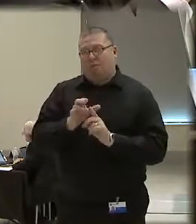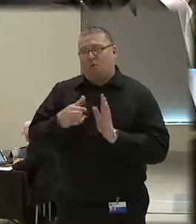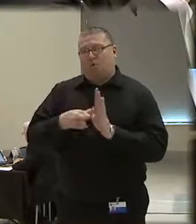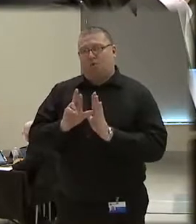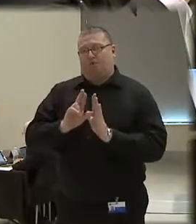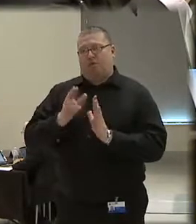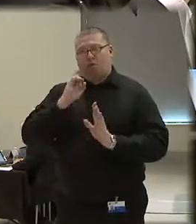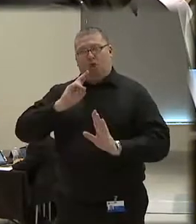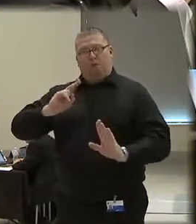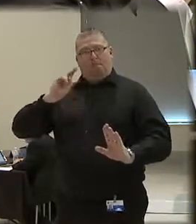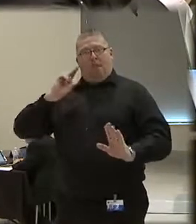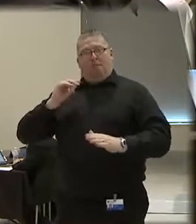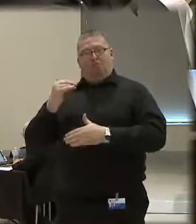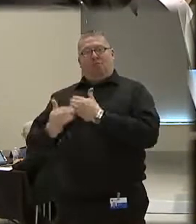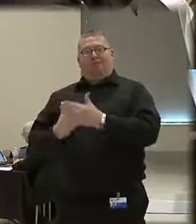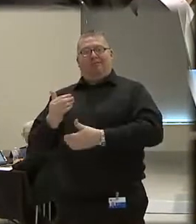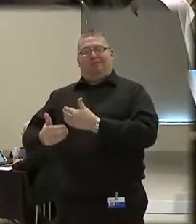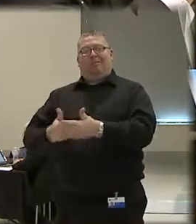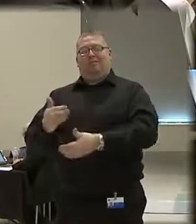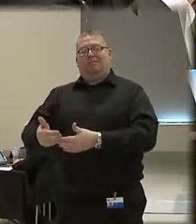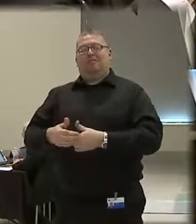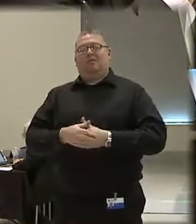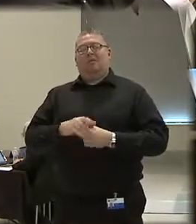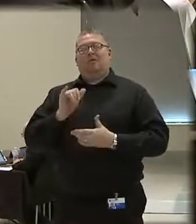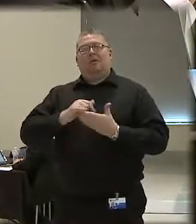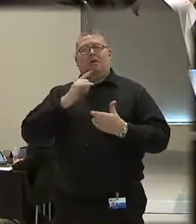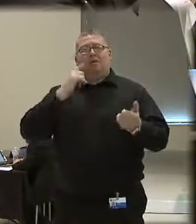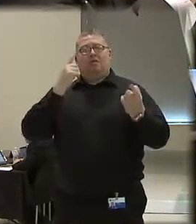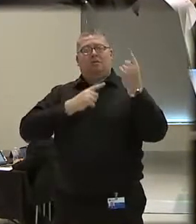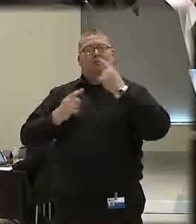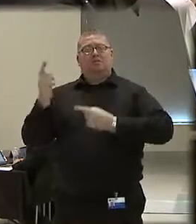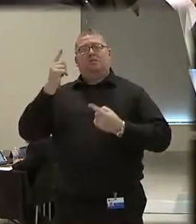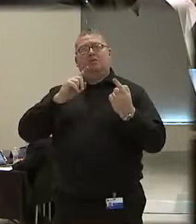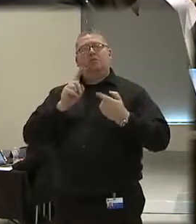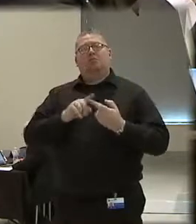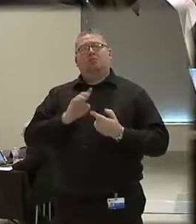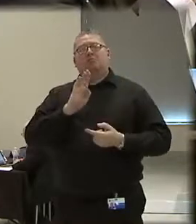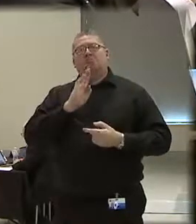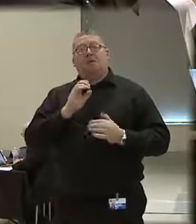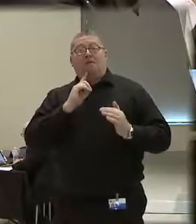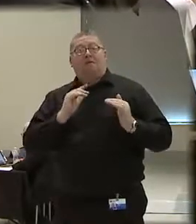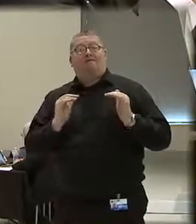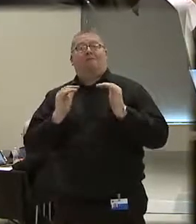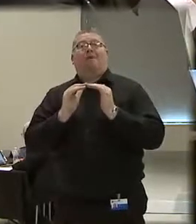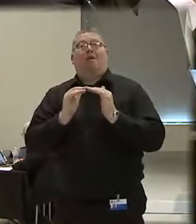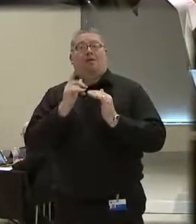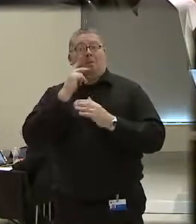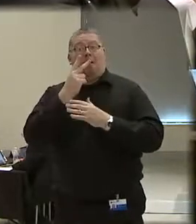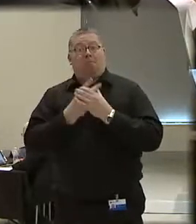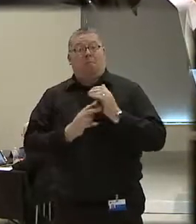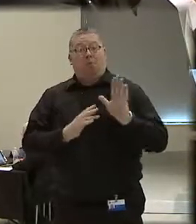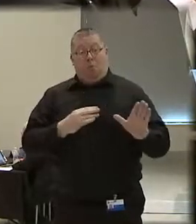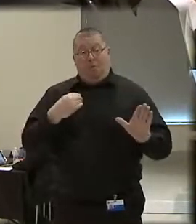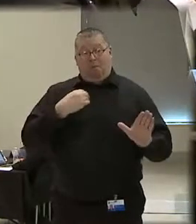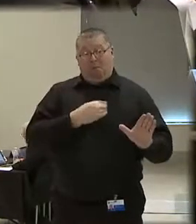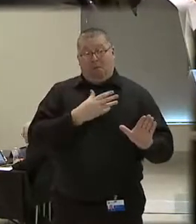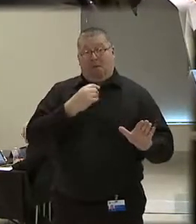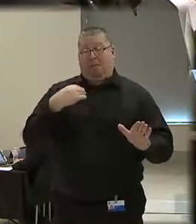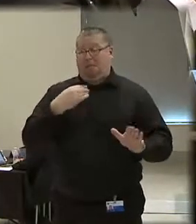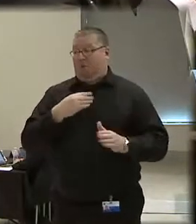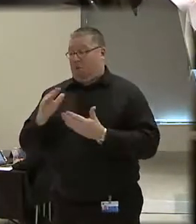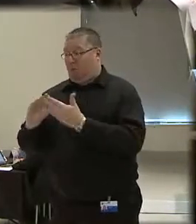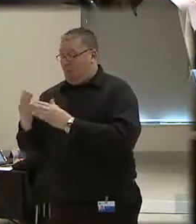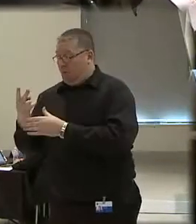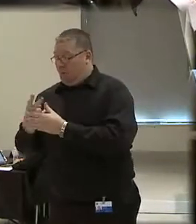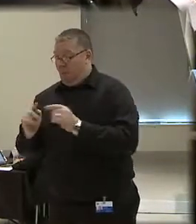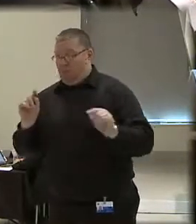process that is considered to be fair by both your members and members of the community, if